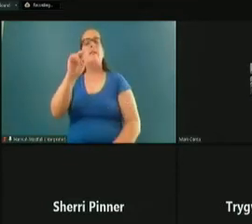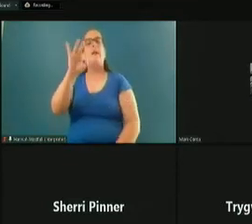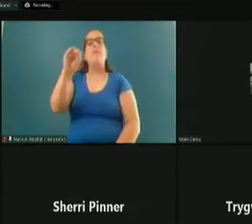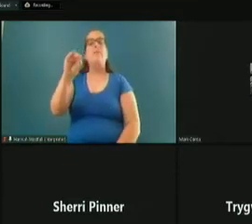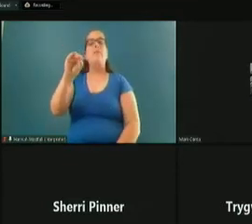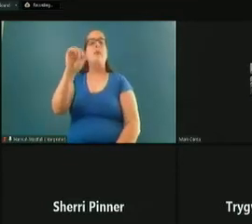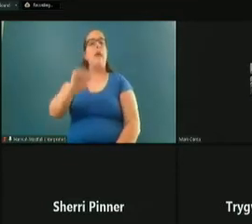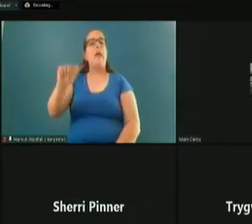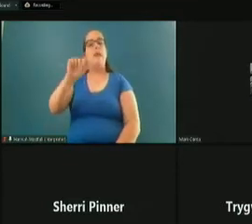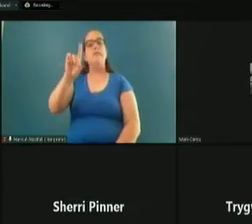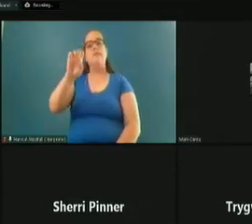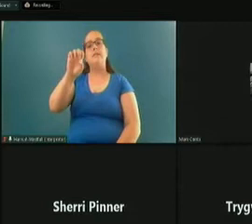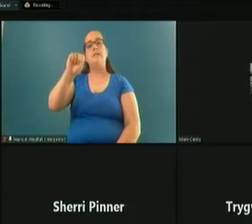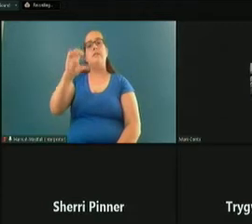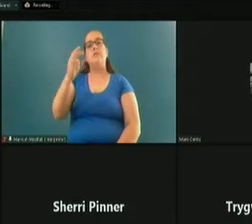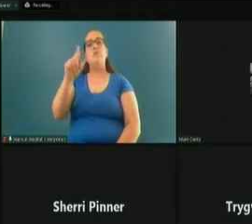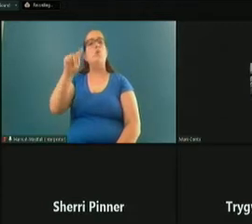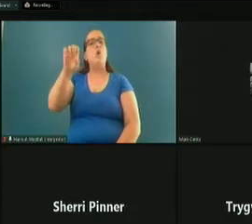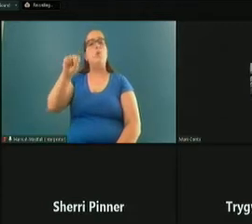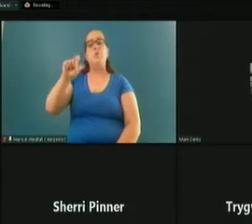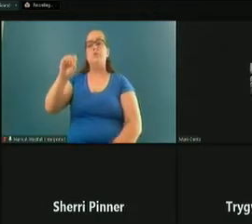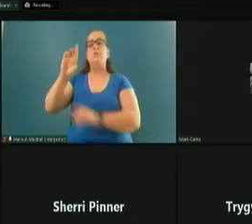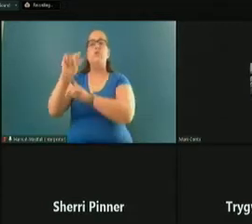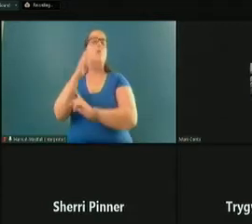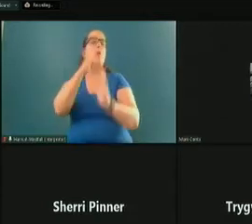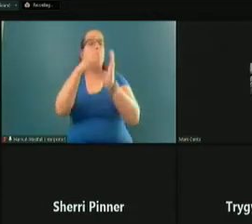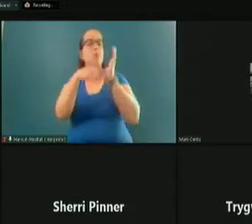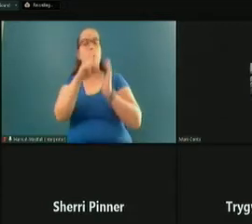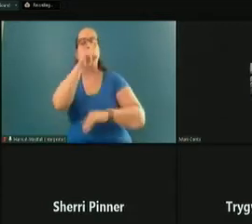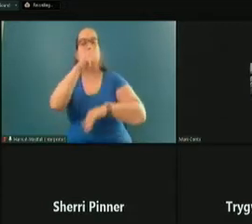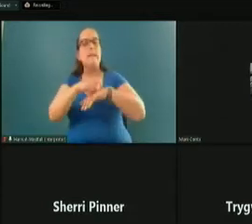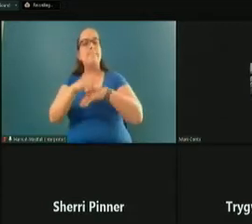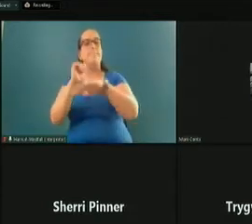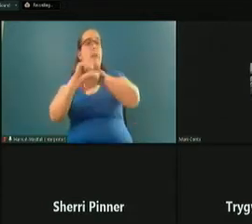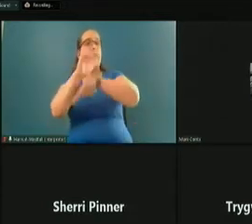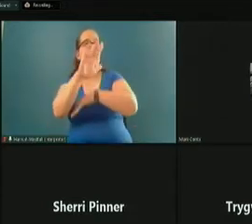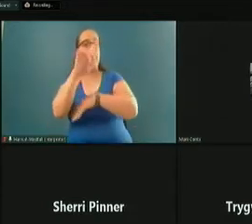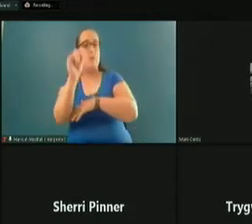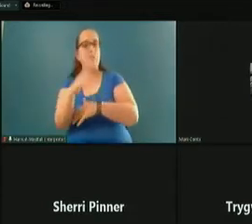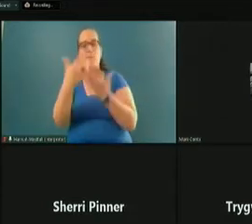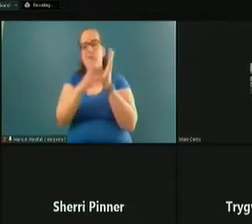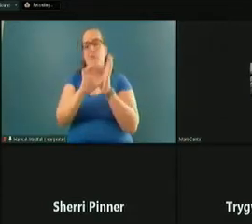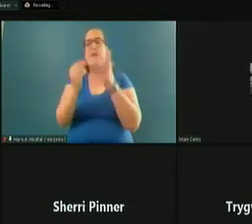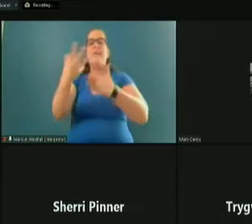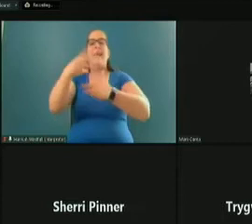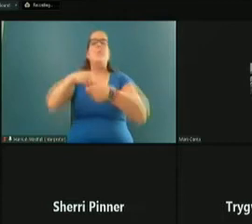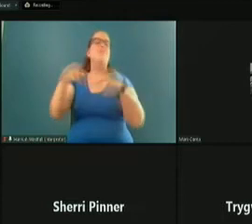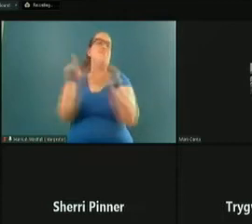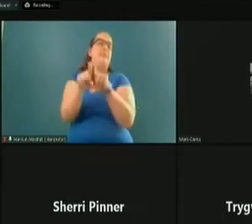checking those real-time, submitted questions, maybe reviewed and included as time allows.